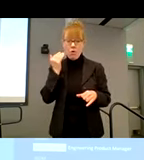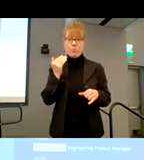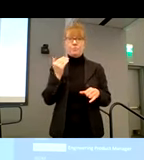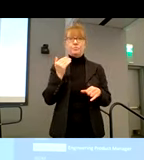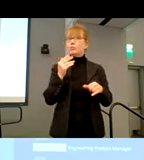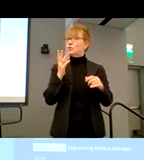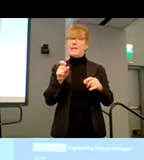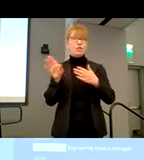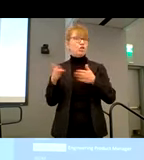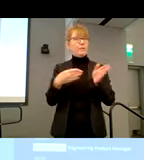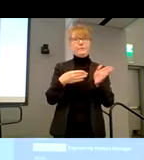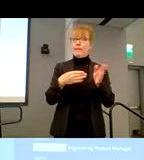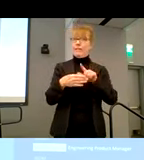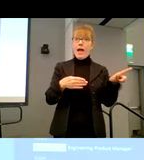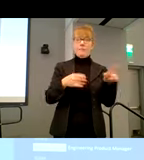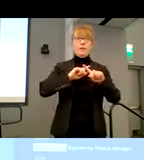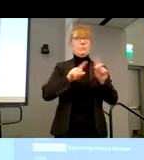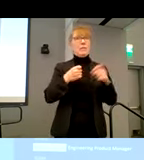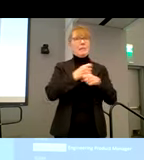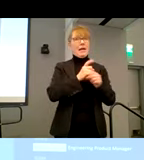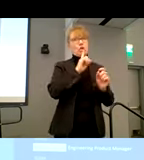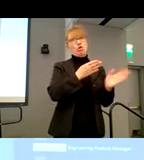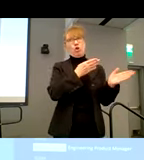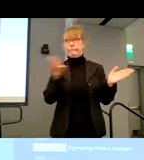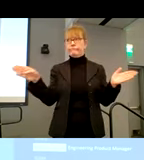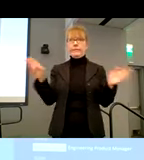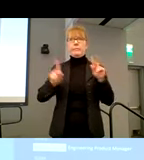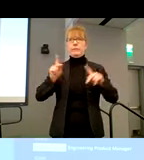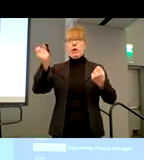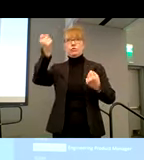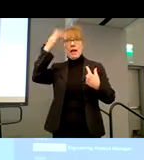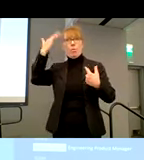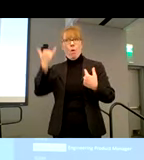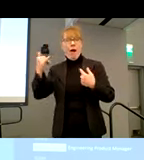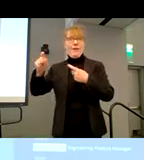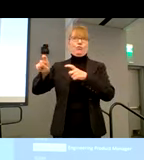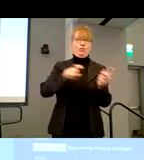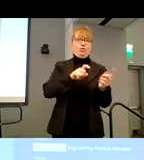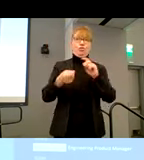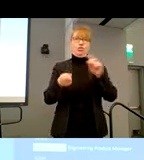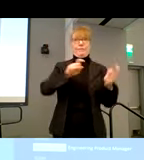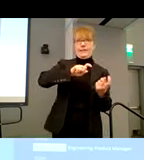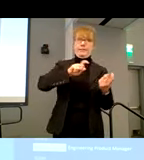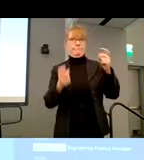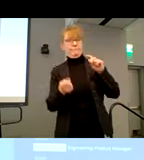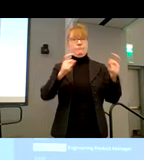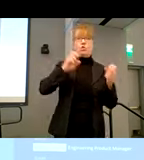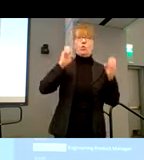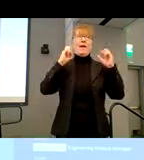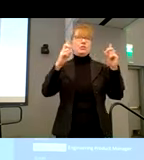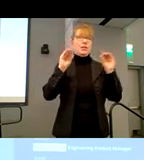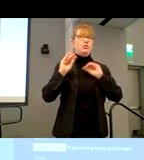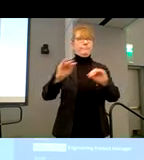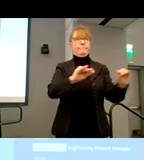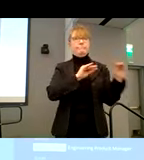it's also about making sure that people understand why you're shifting left. So the education part is constantly a big part of what